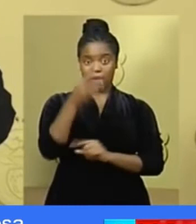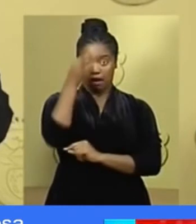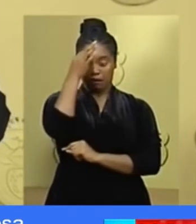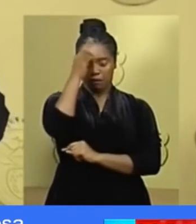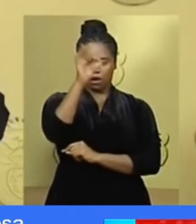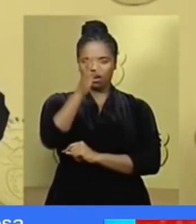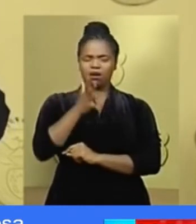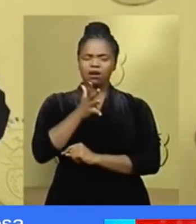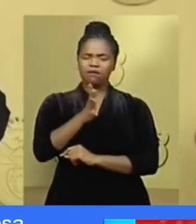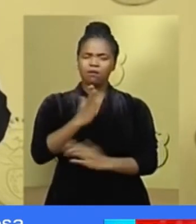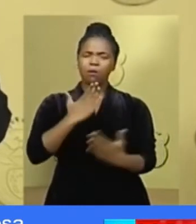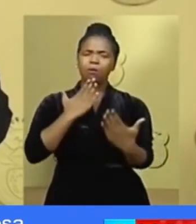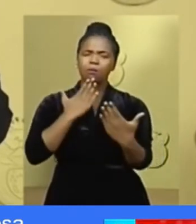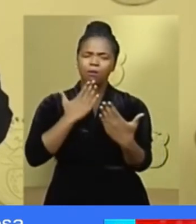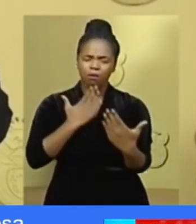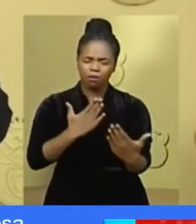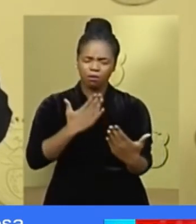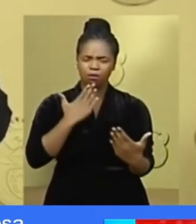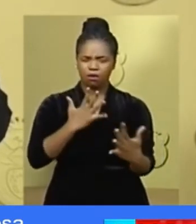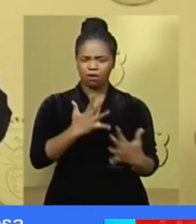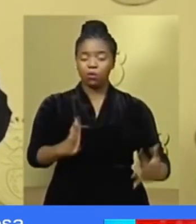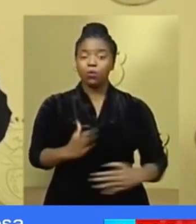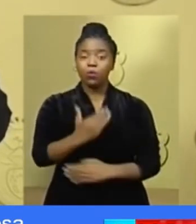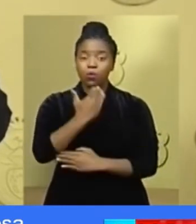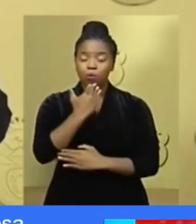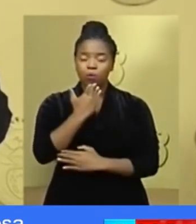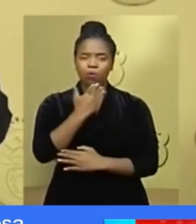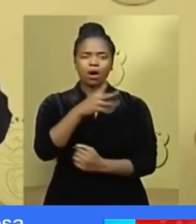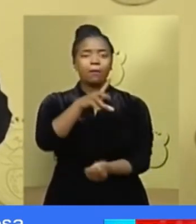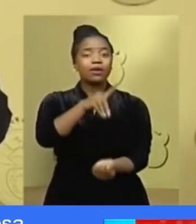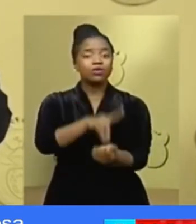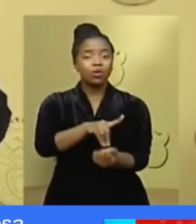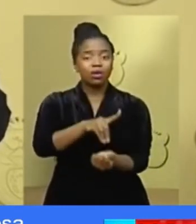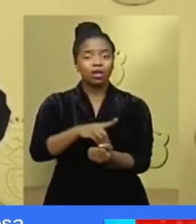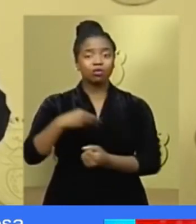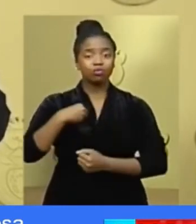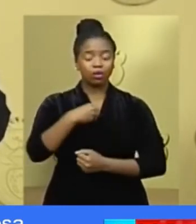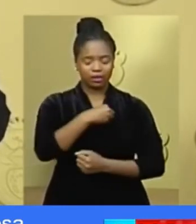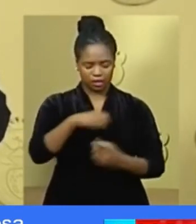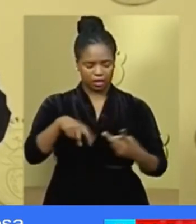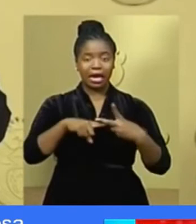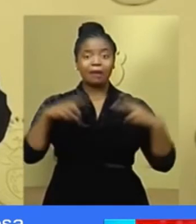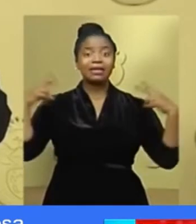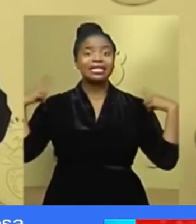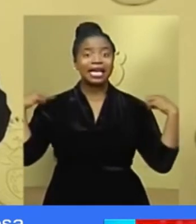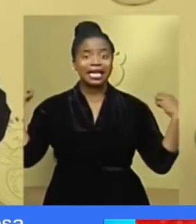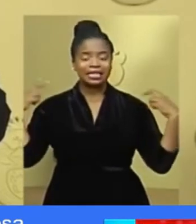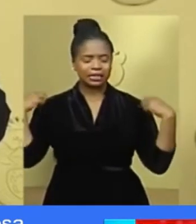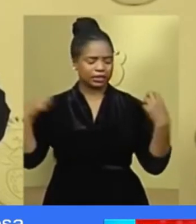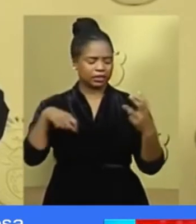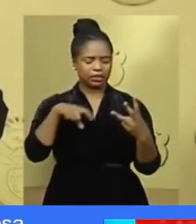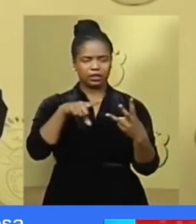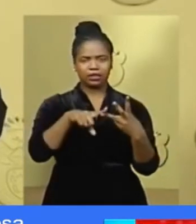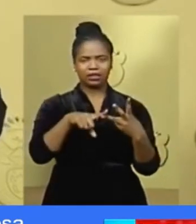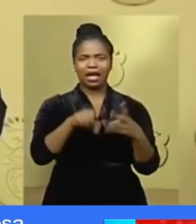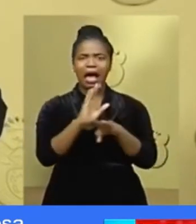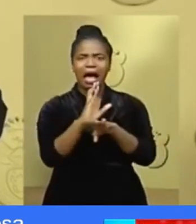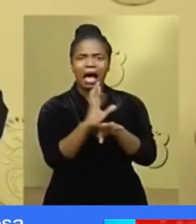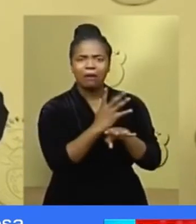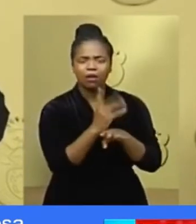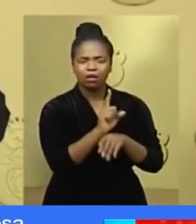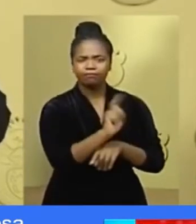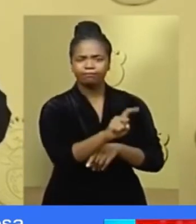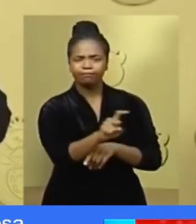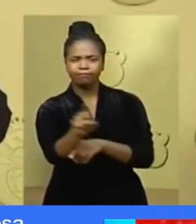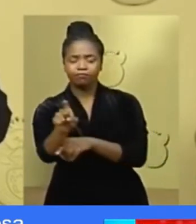the health workers of our country, our doctors, nurses, and paramedics who